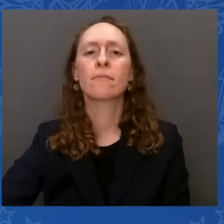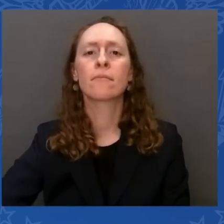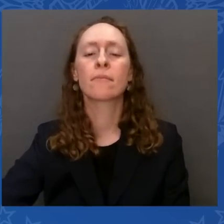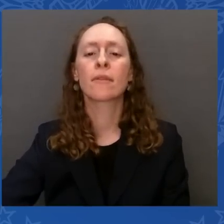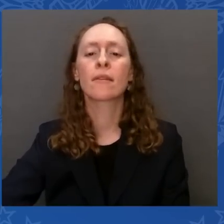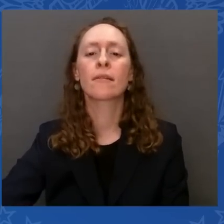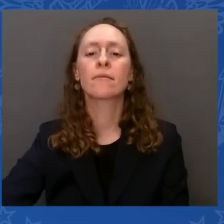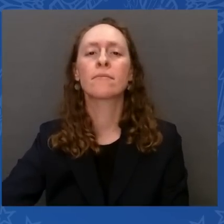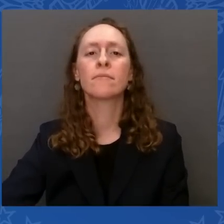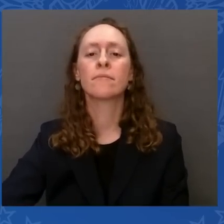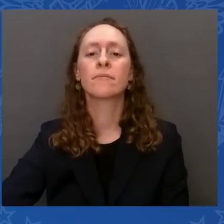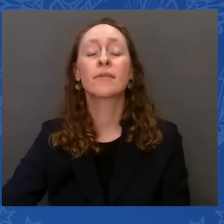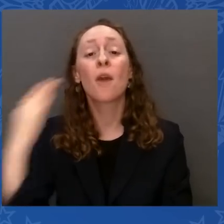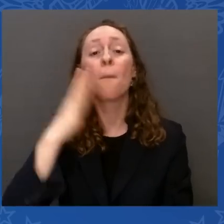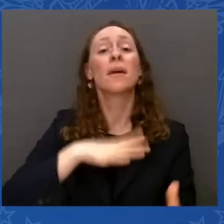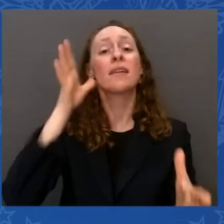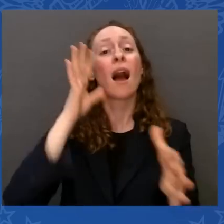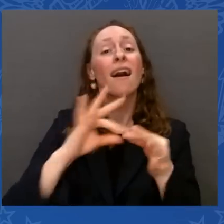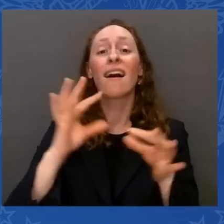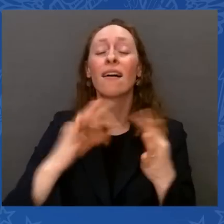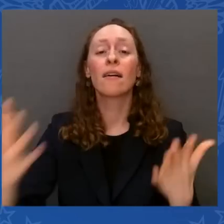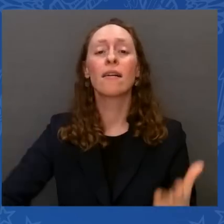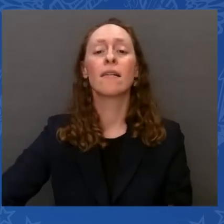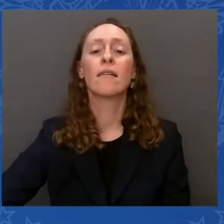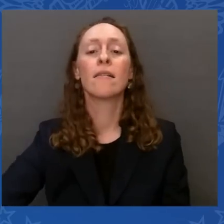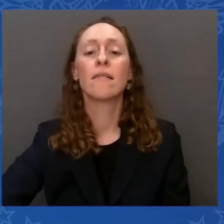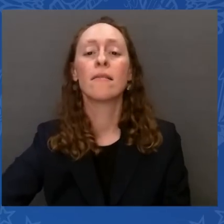my dad was around a long time. It wasn't that long ago.